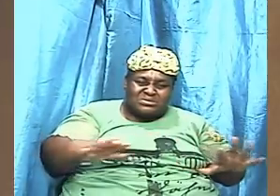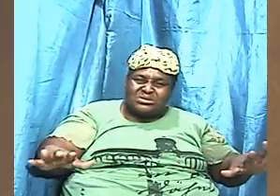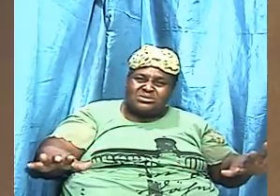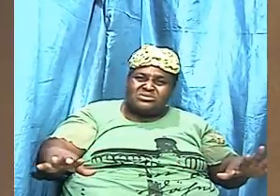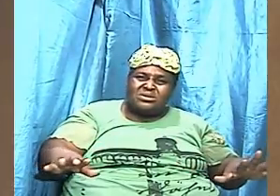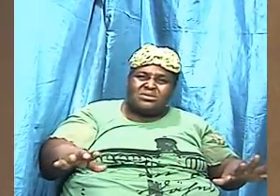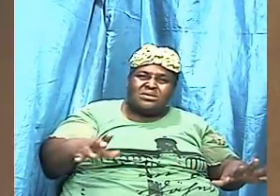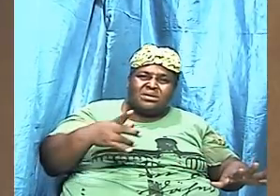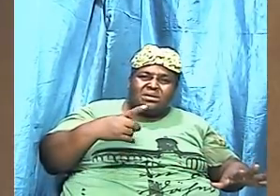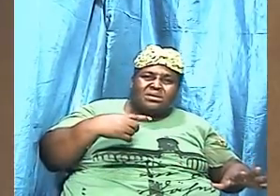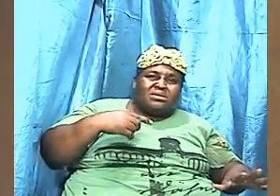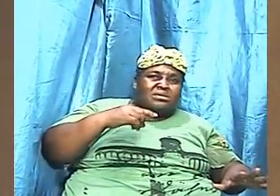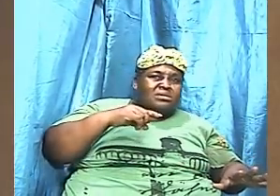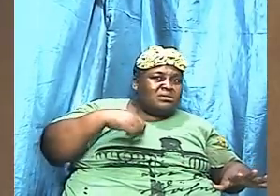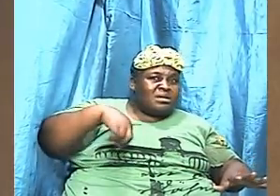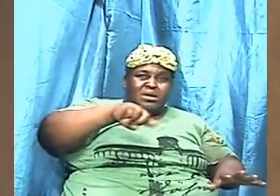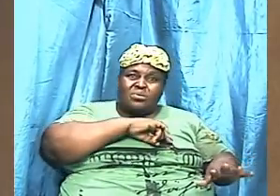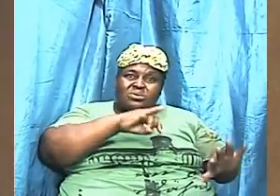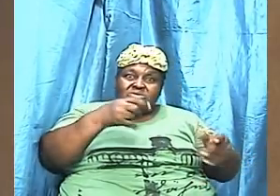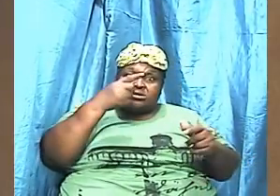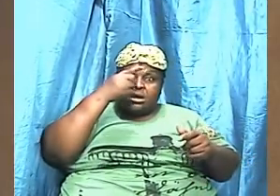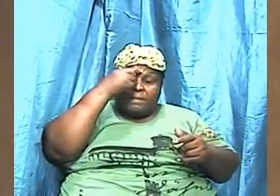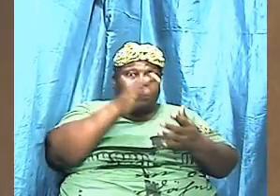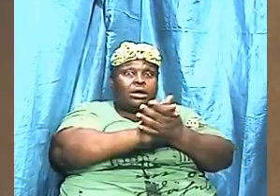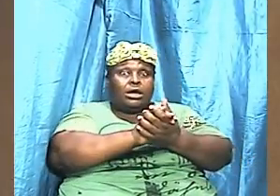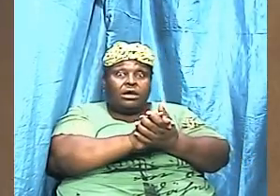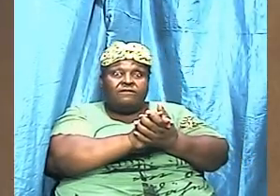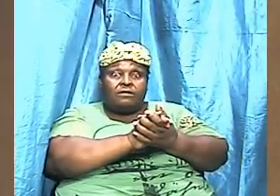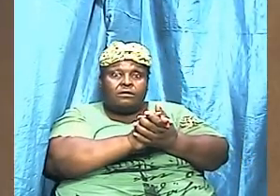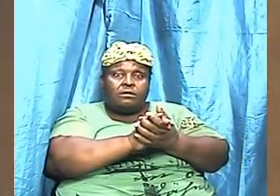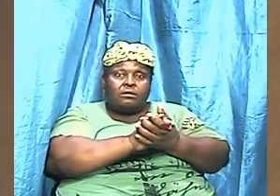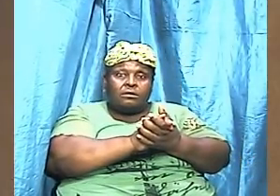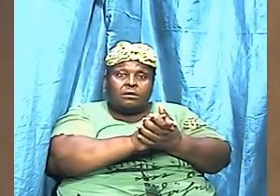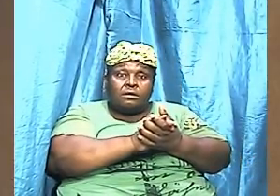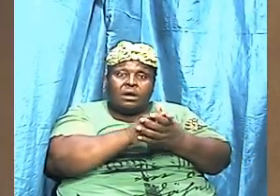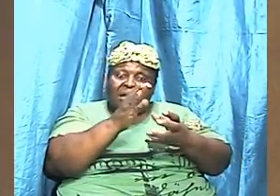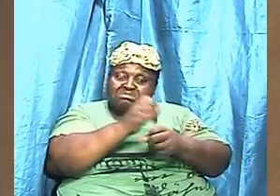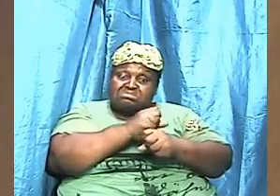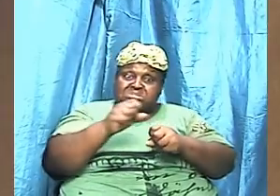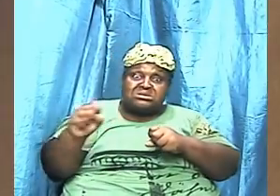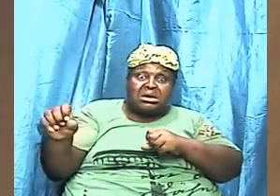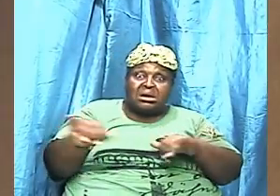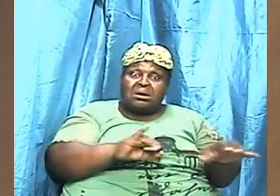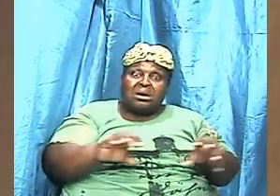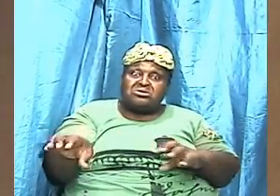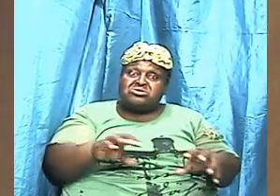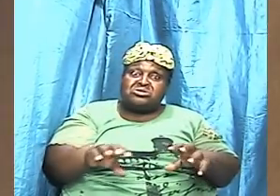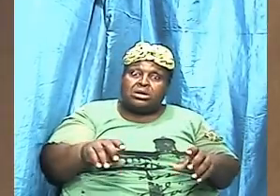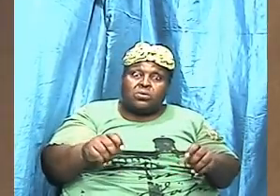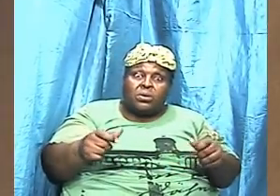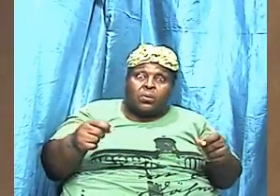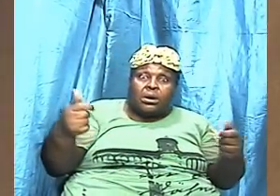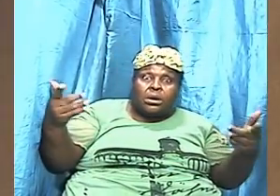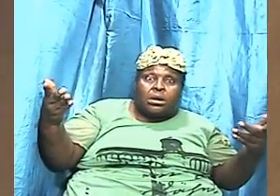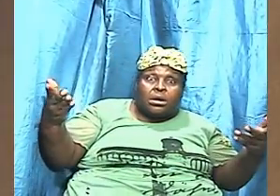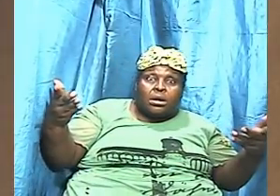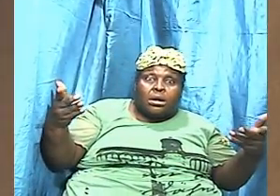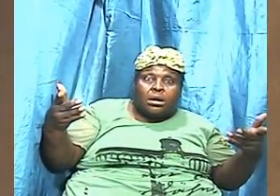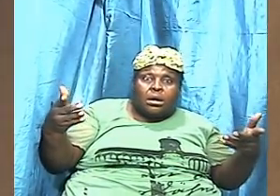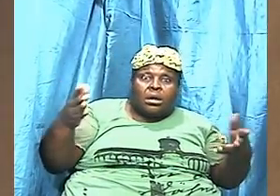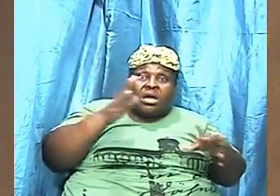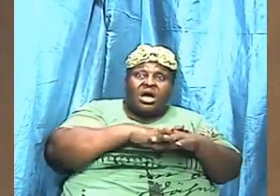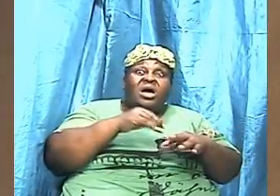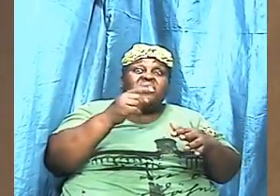just jump and believe it and then we start to take actions immediately based on the things